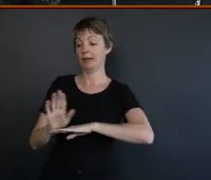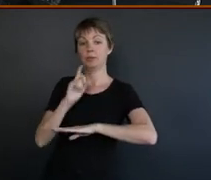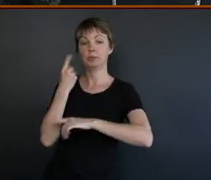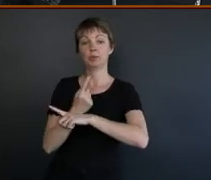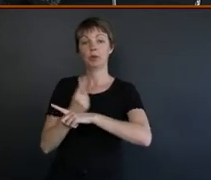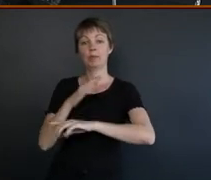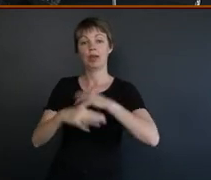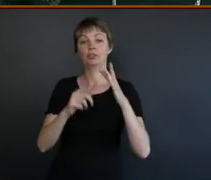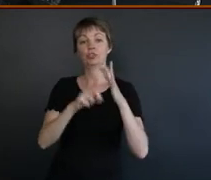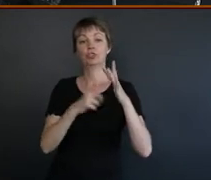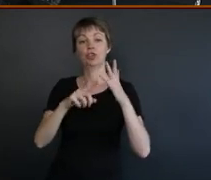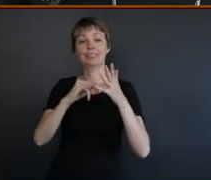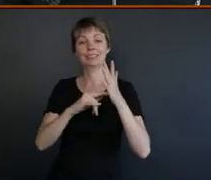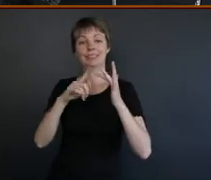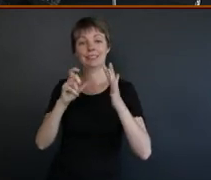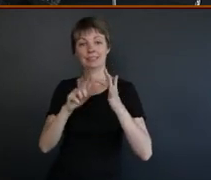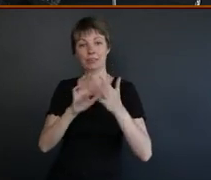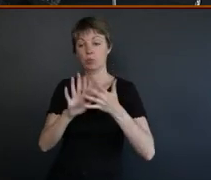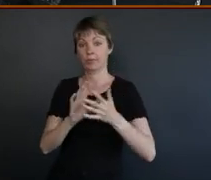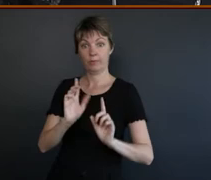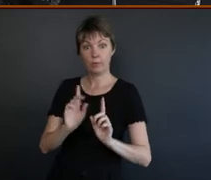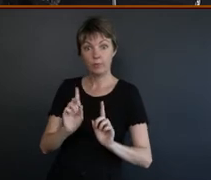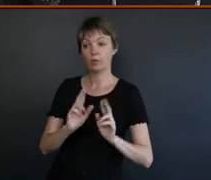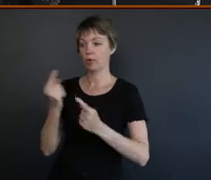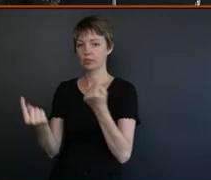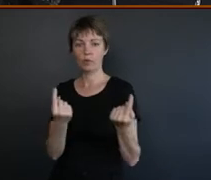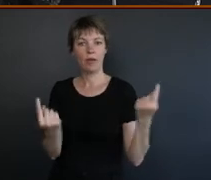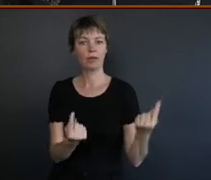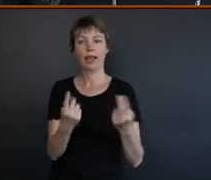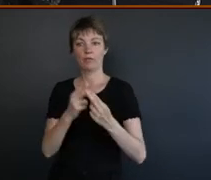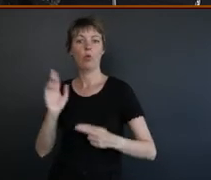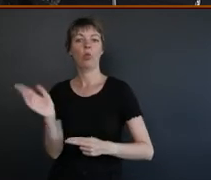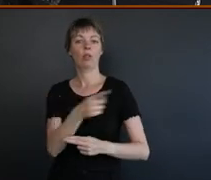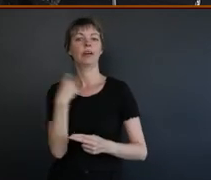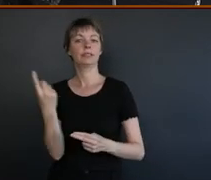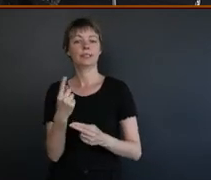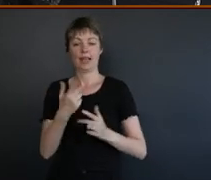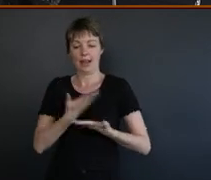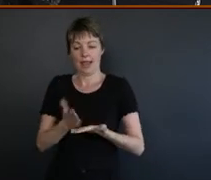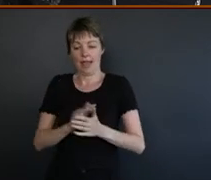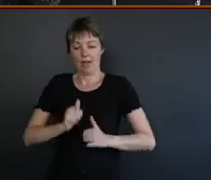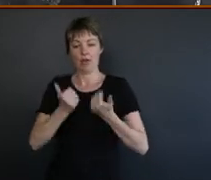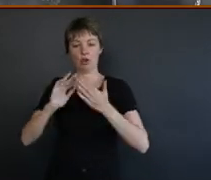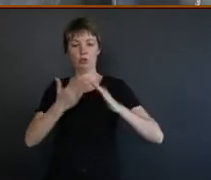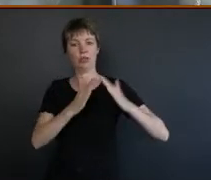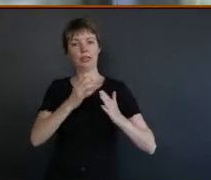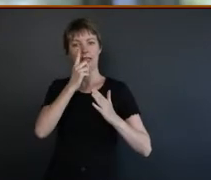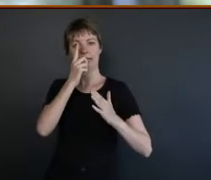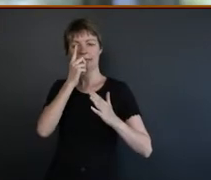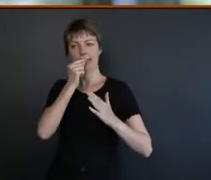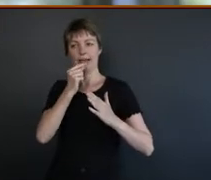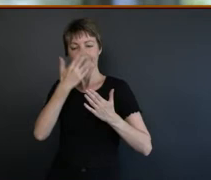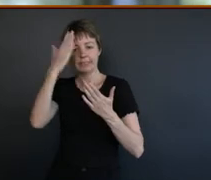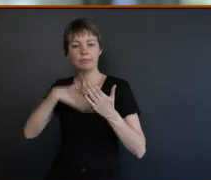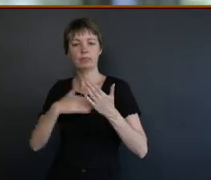justice. What that means to each of them and to us, what we need to do as a community to experience justice and how they,